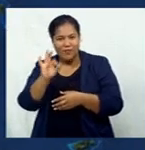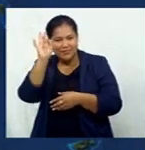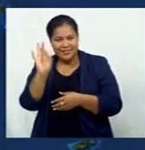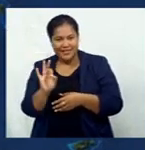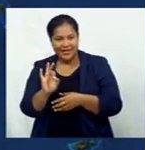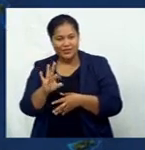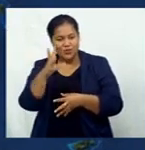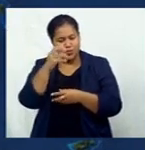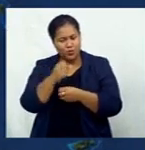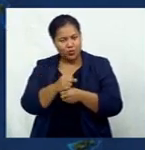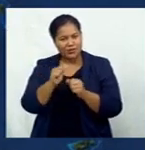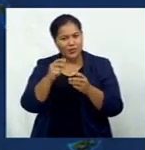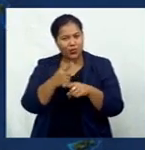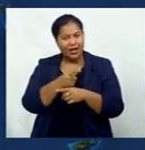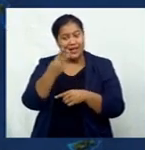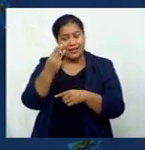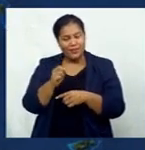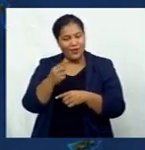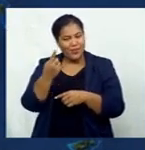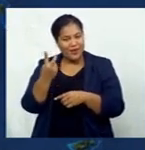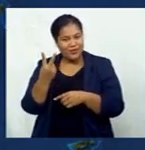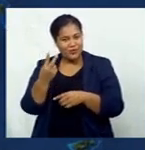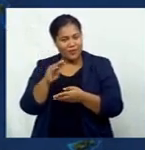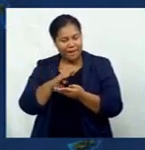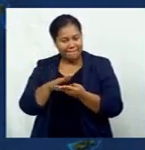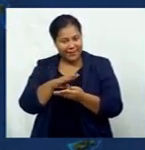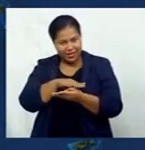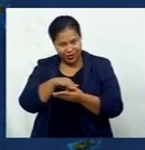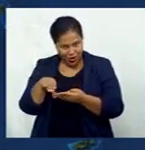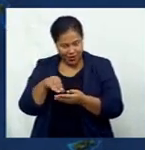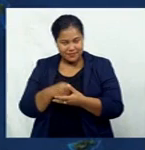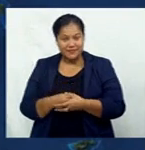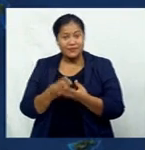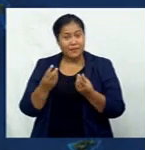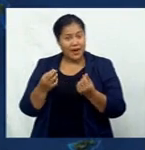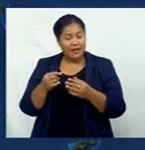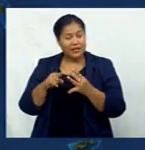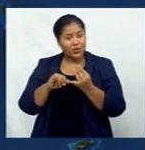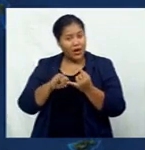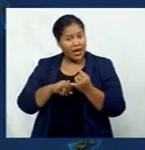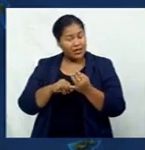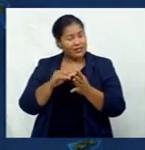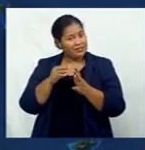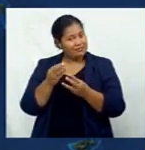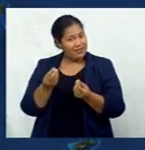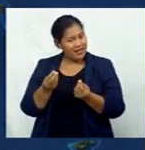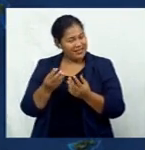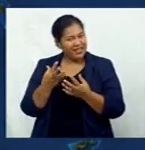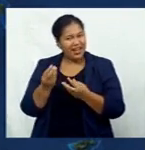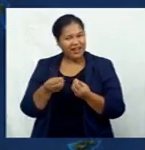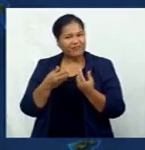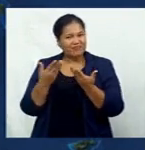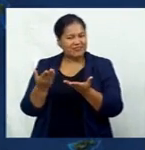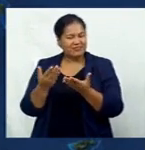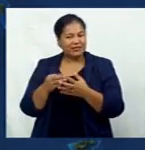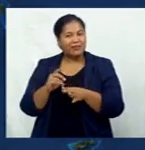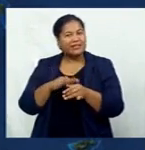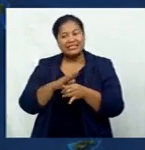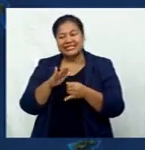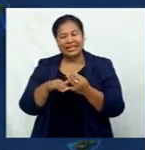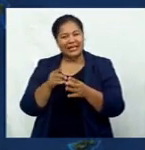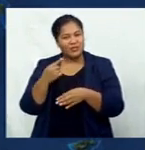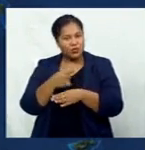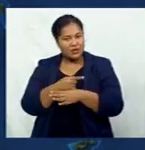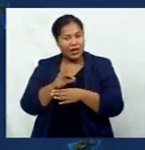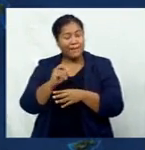the week at $3.12 billion. In currencies, the U.S. dollar gave up some ground at the end of last week, but it's